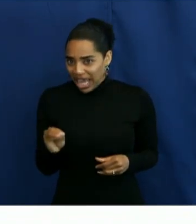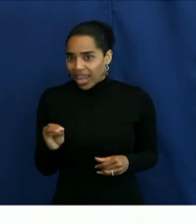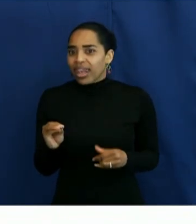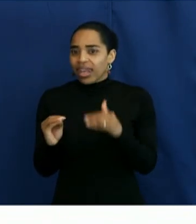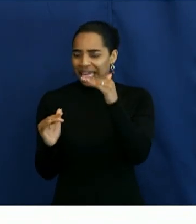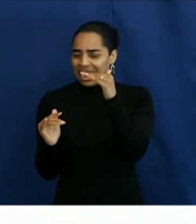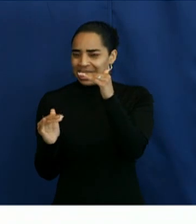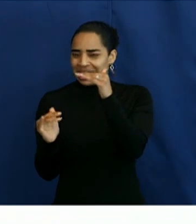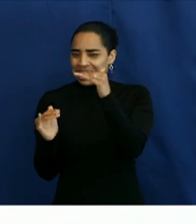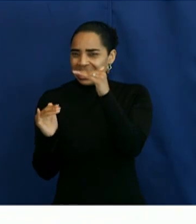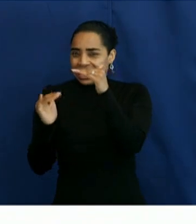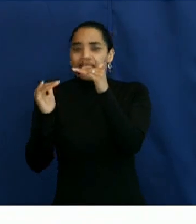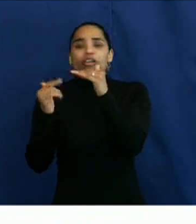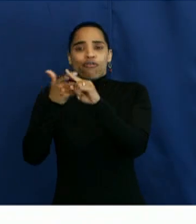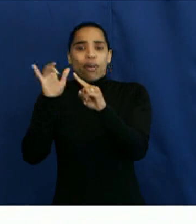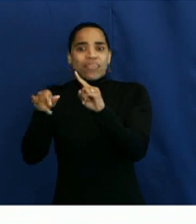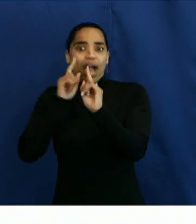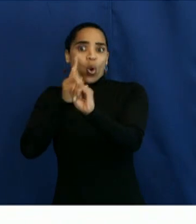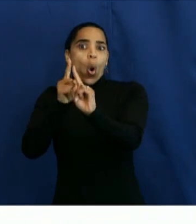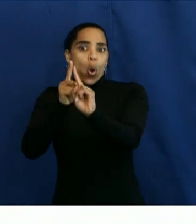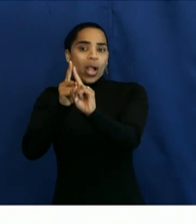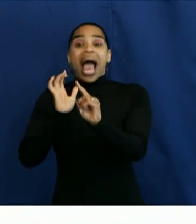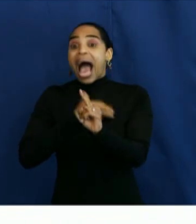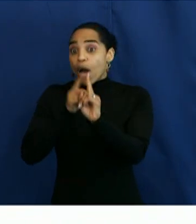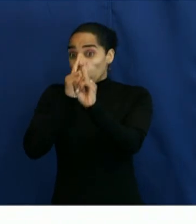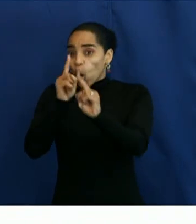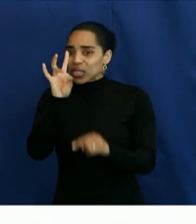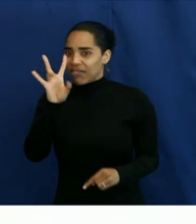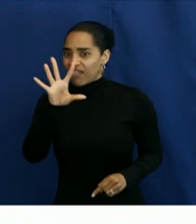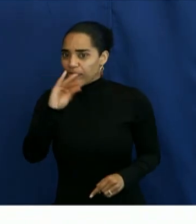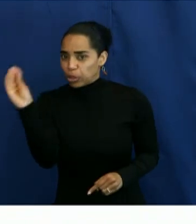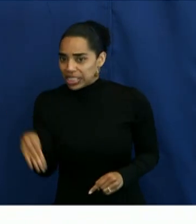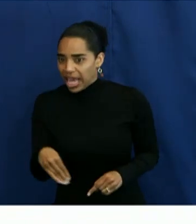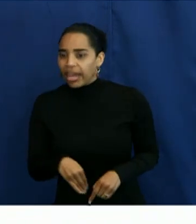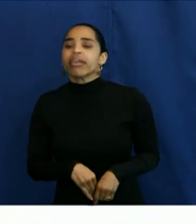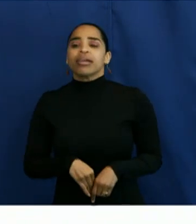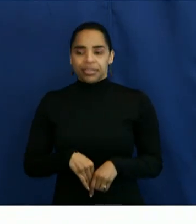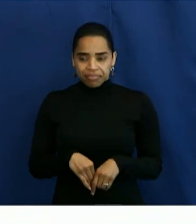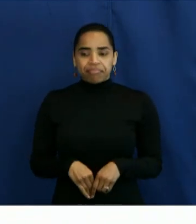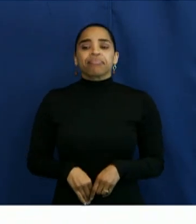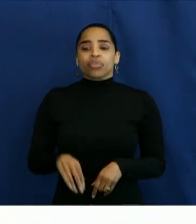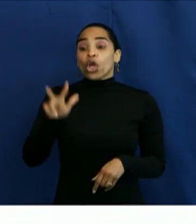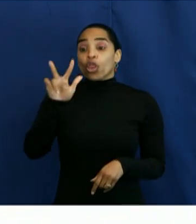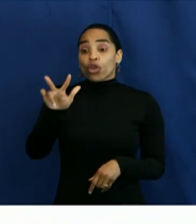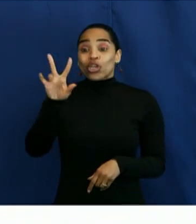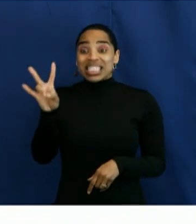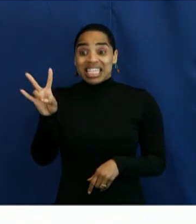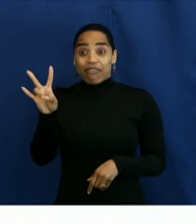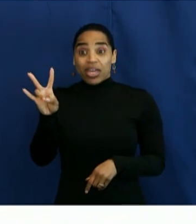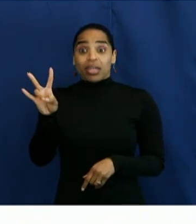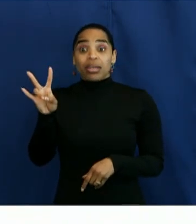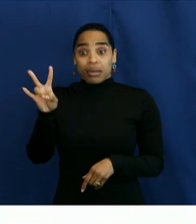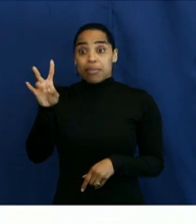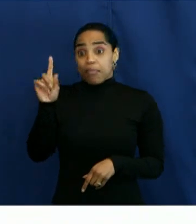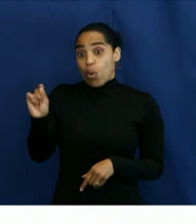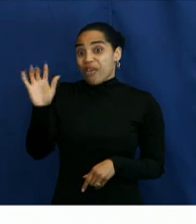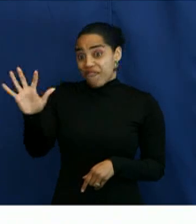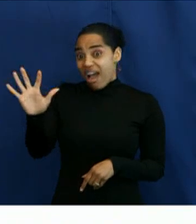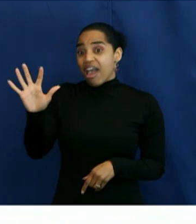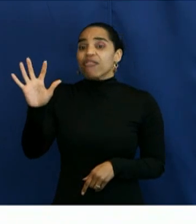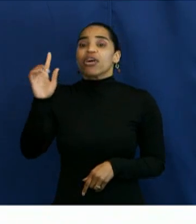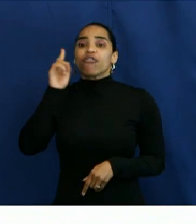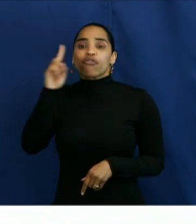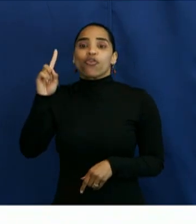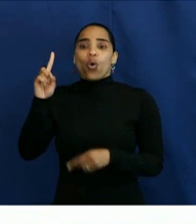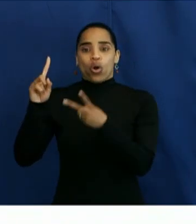we're striving for, which is 75% with first dose and 37.5% of the way towards the goal